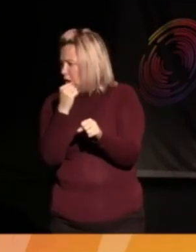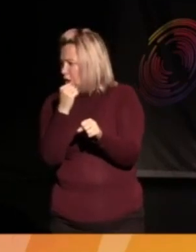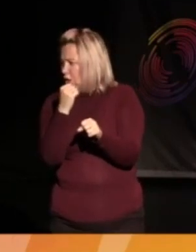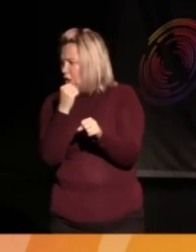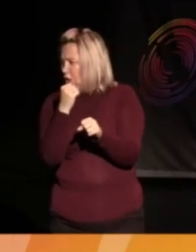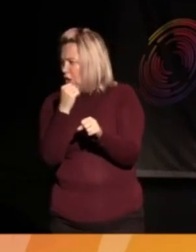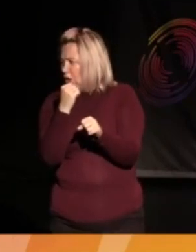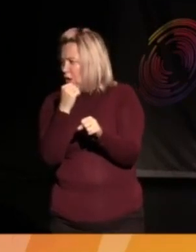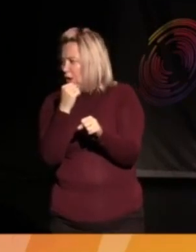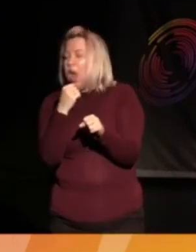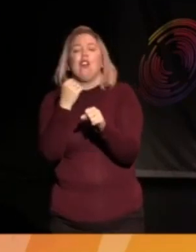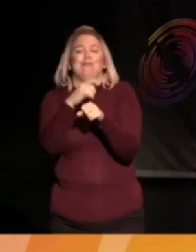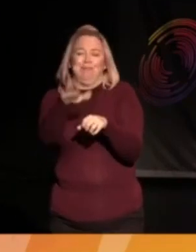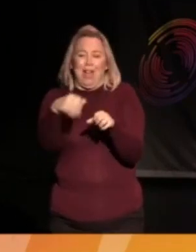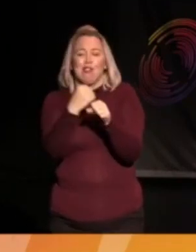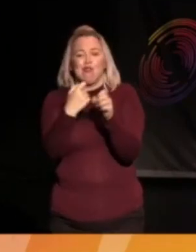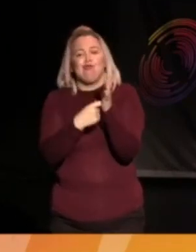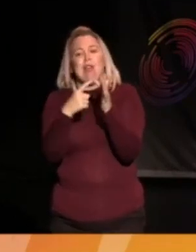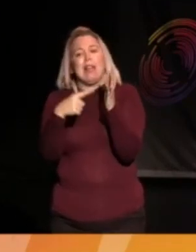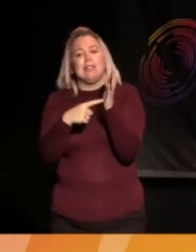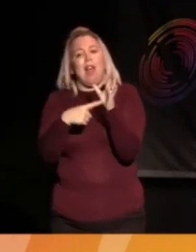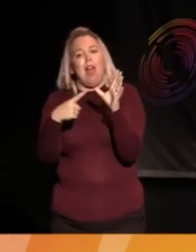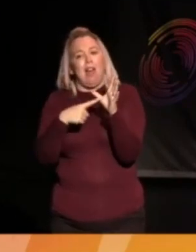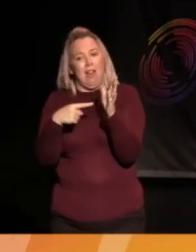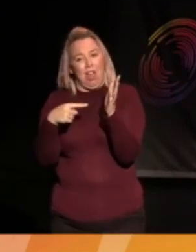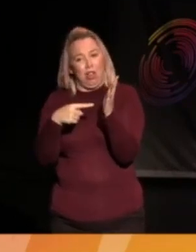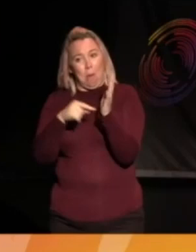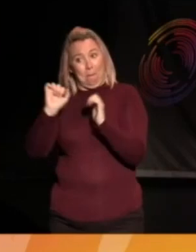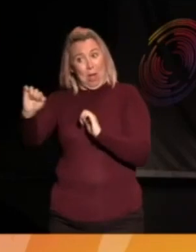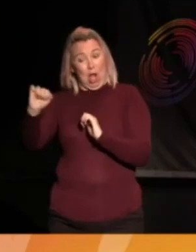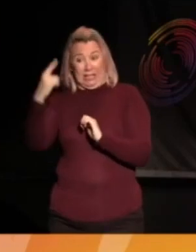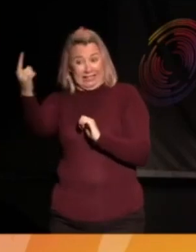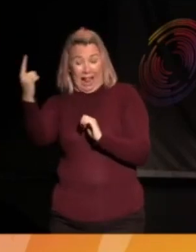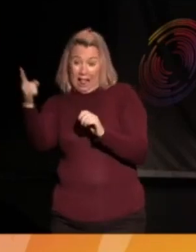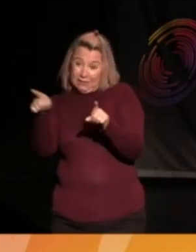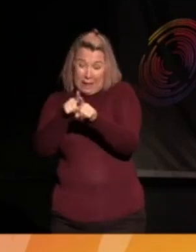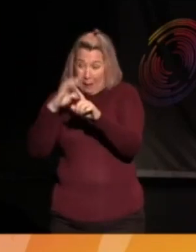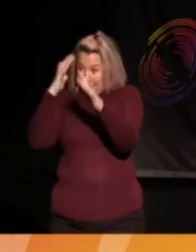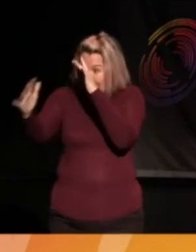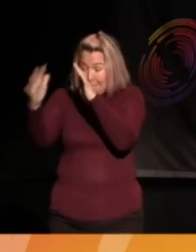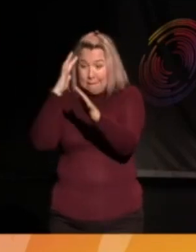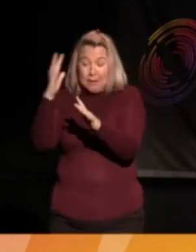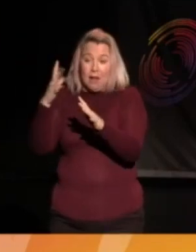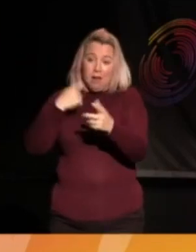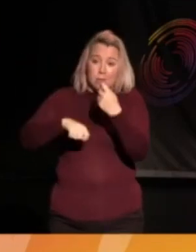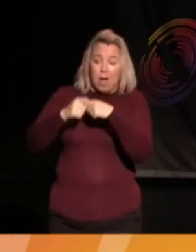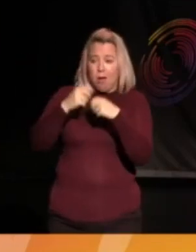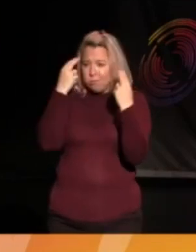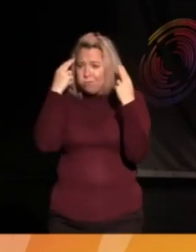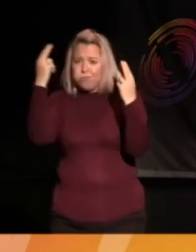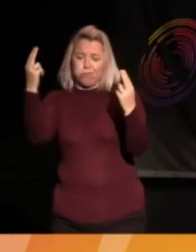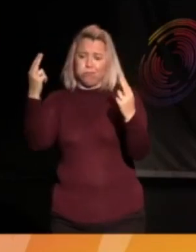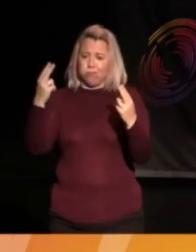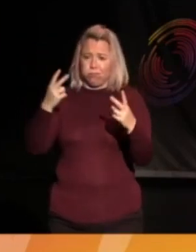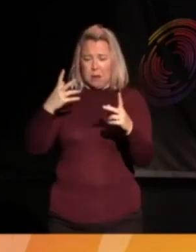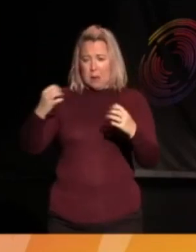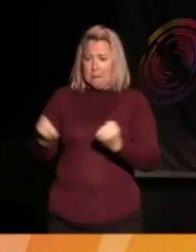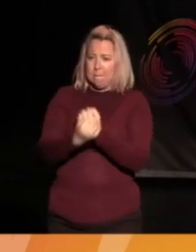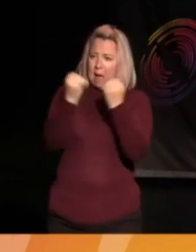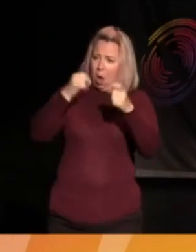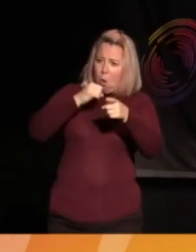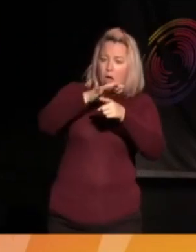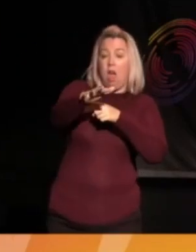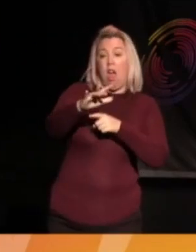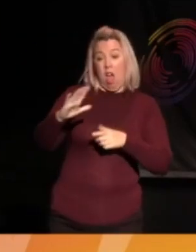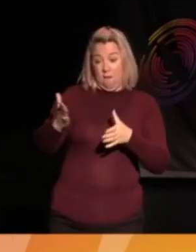that fire and gives everyone the spark to do that and creating this sense of collective action and collectivism is so, so powerful because it's difficult to be the first